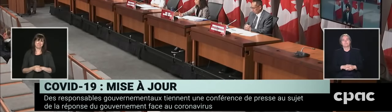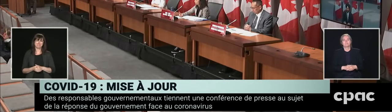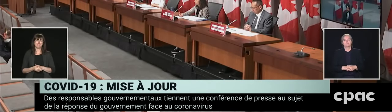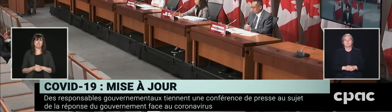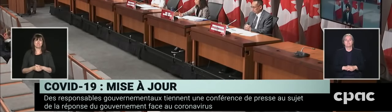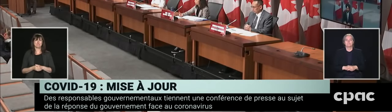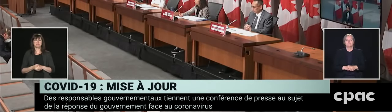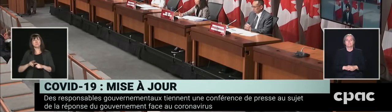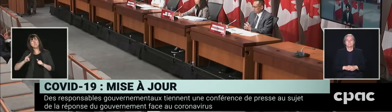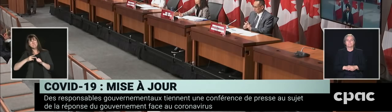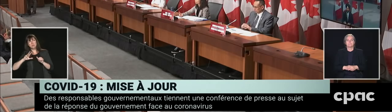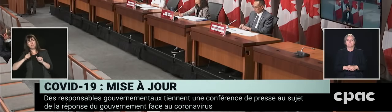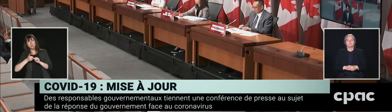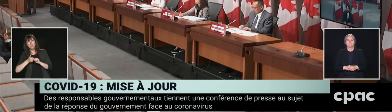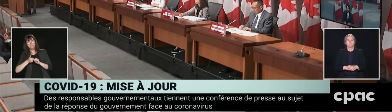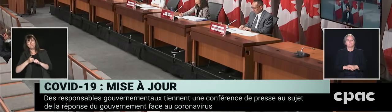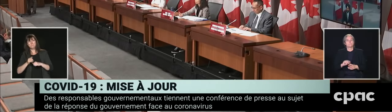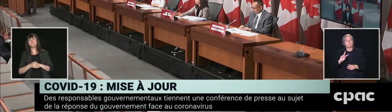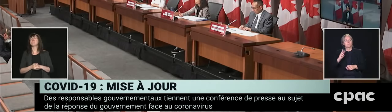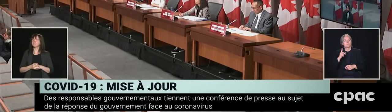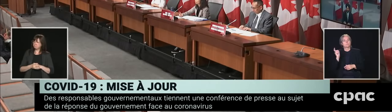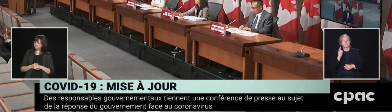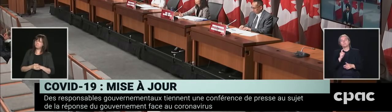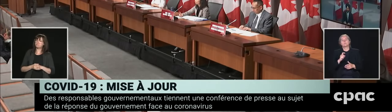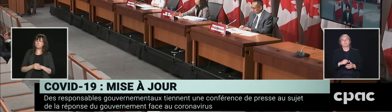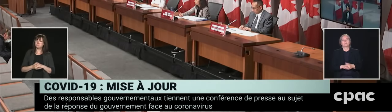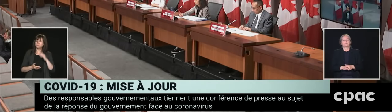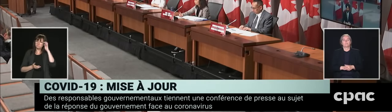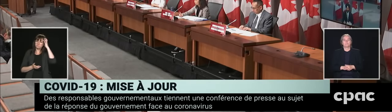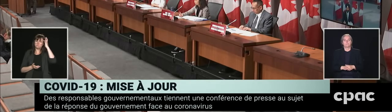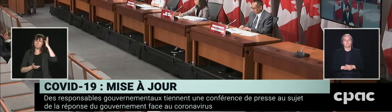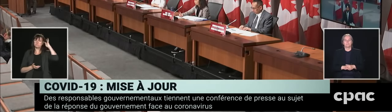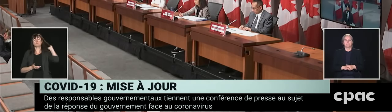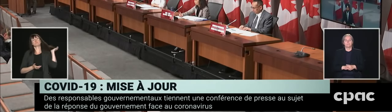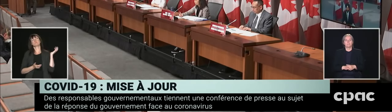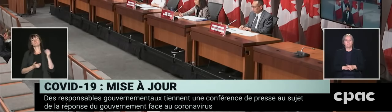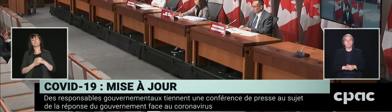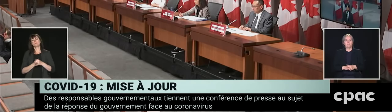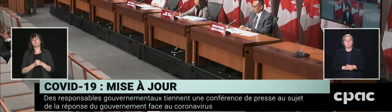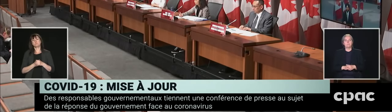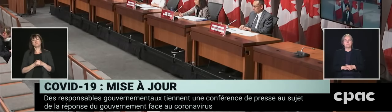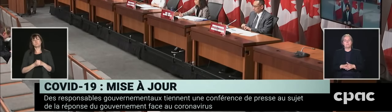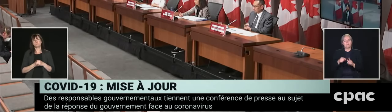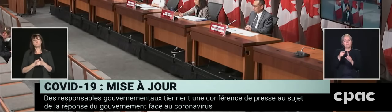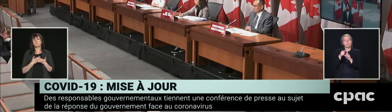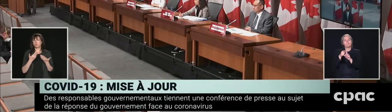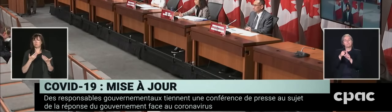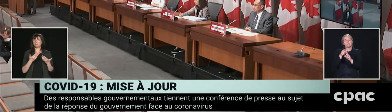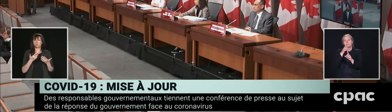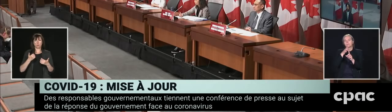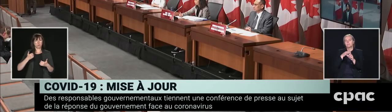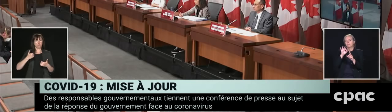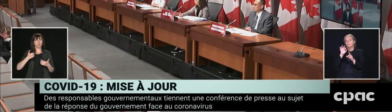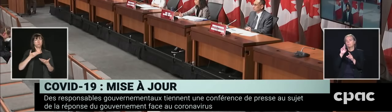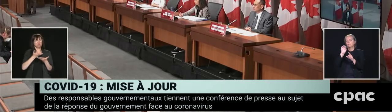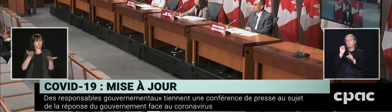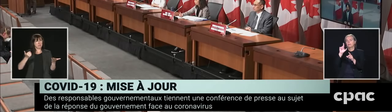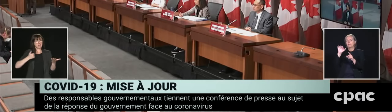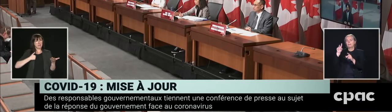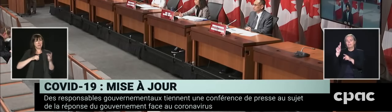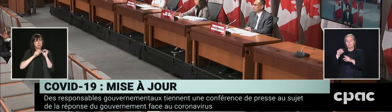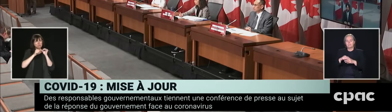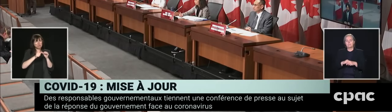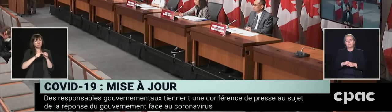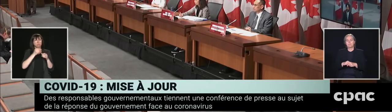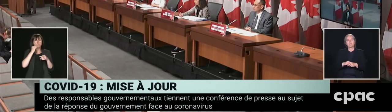Yes, Deputy Prime Minister. Well, given this hard effort that has gone into all of us get us to this point, what are